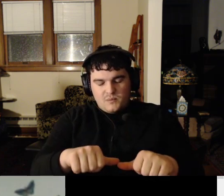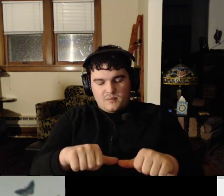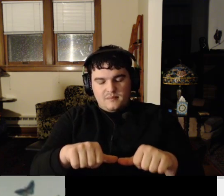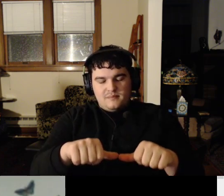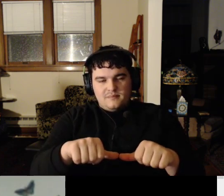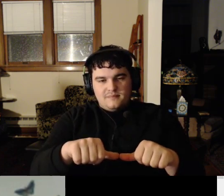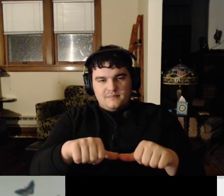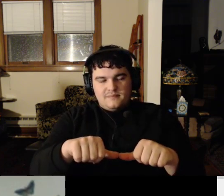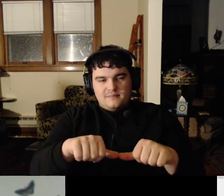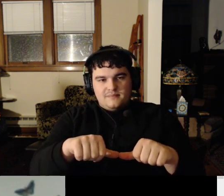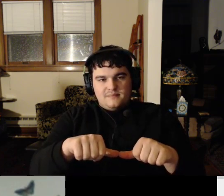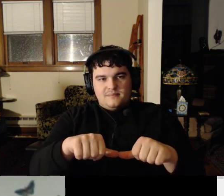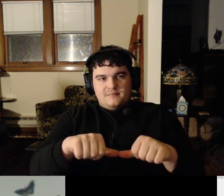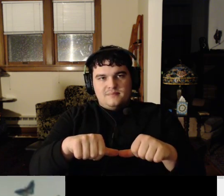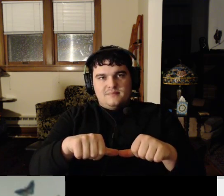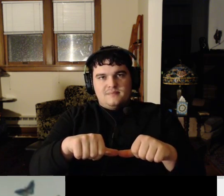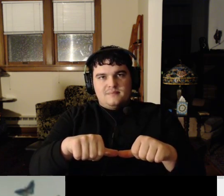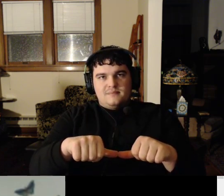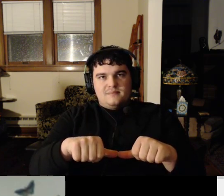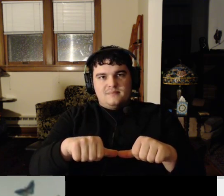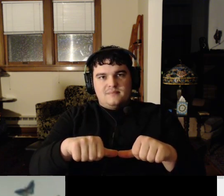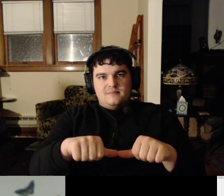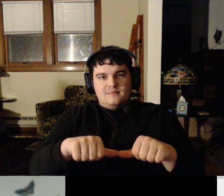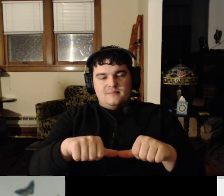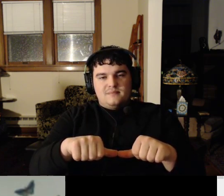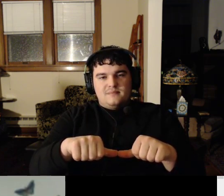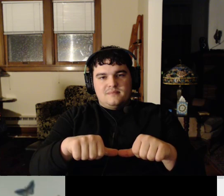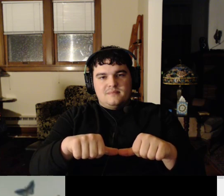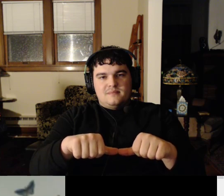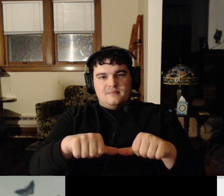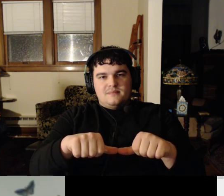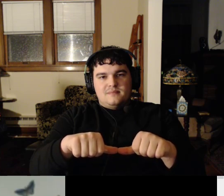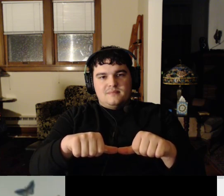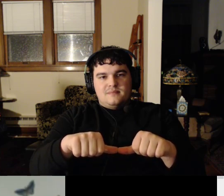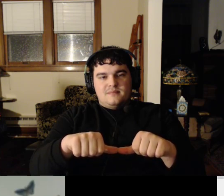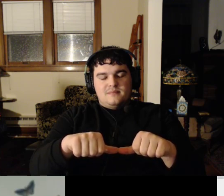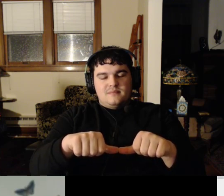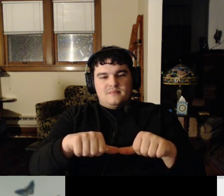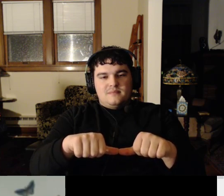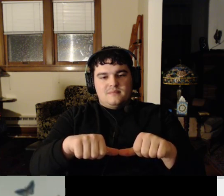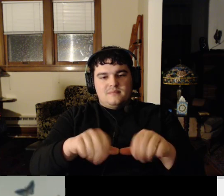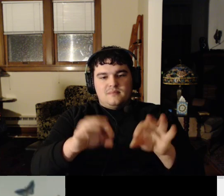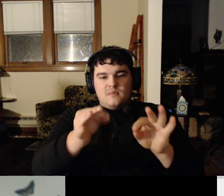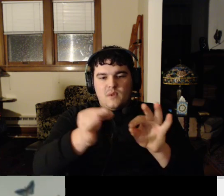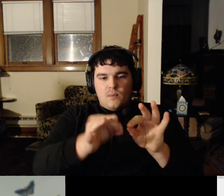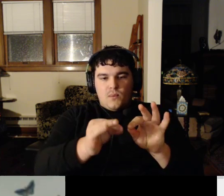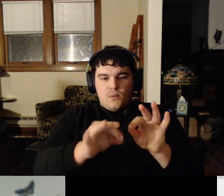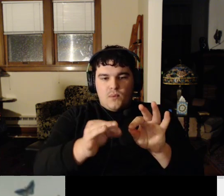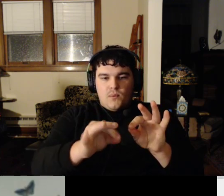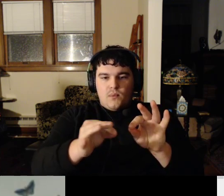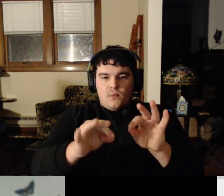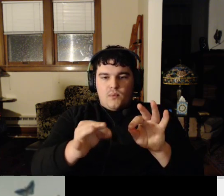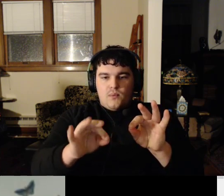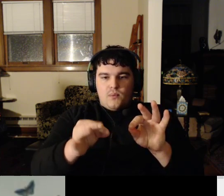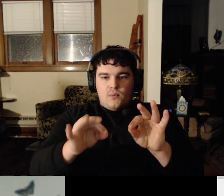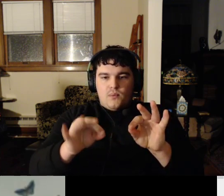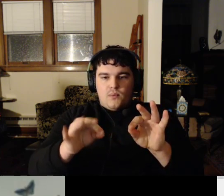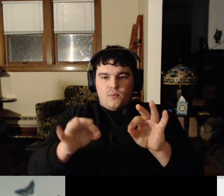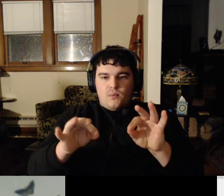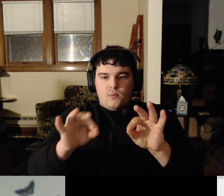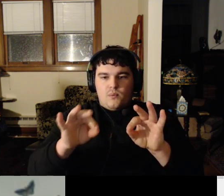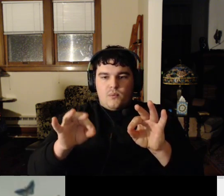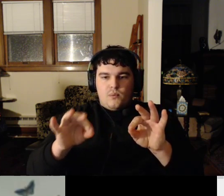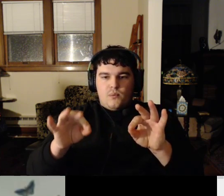To have it hit me. They had pickled the peanut butter. No chip is a bucket of water. While sitting on a random one. George talked to